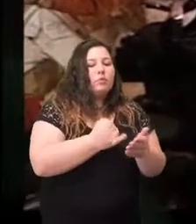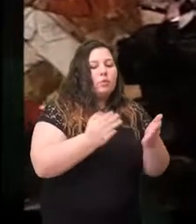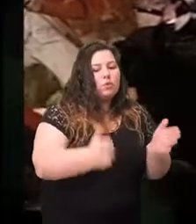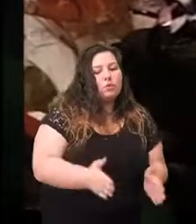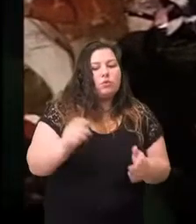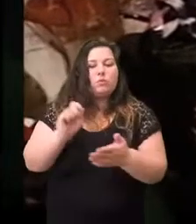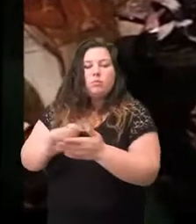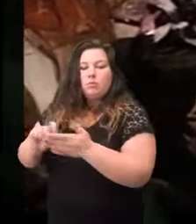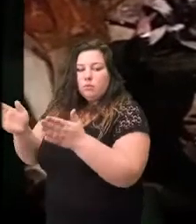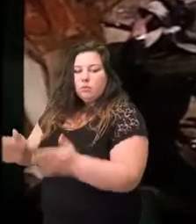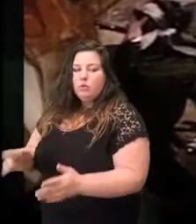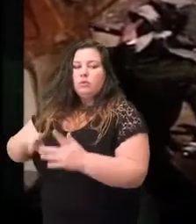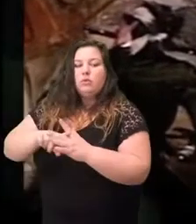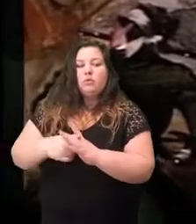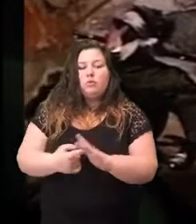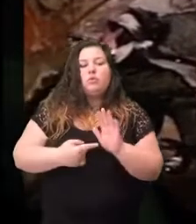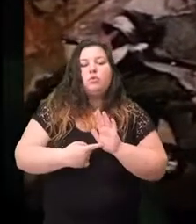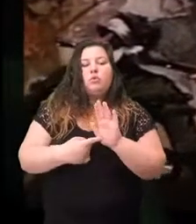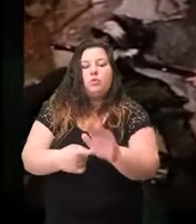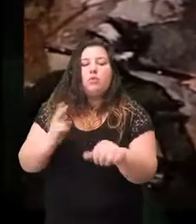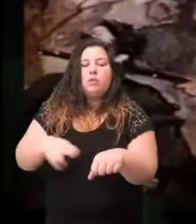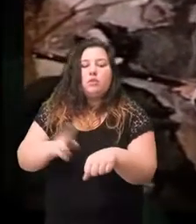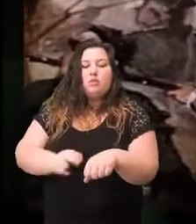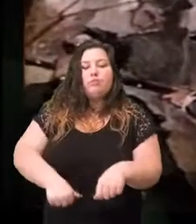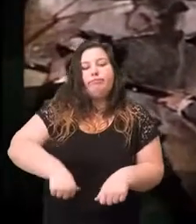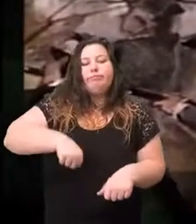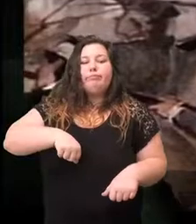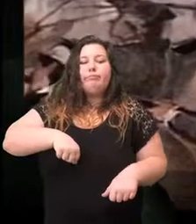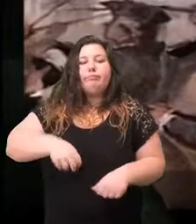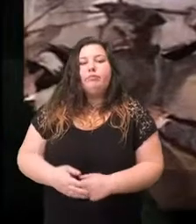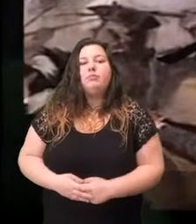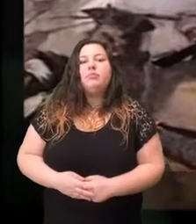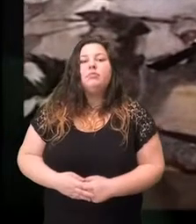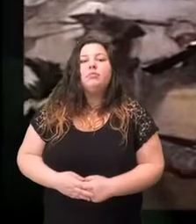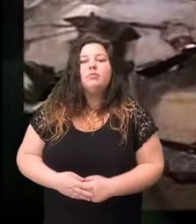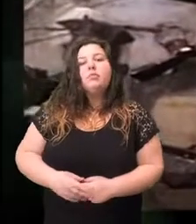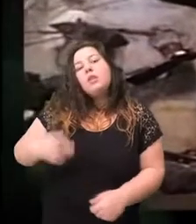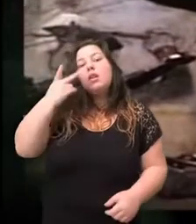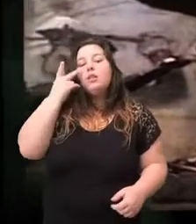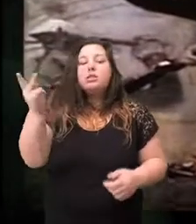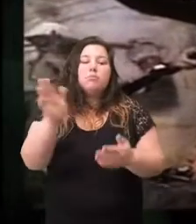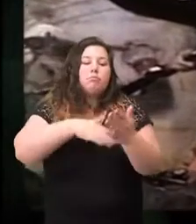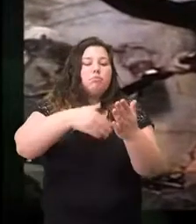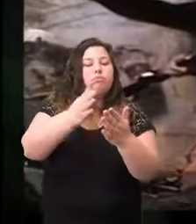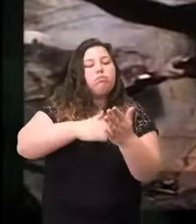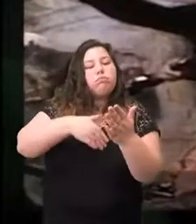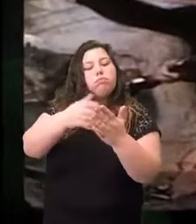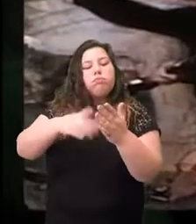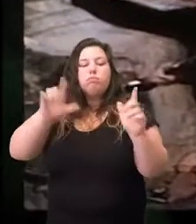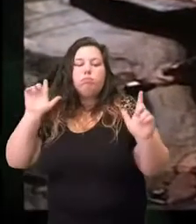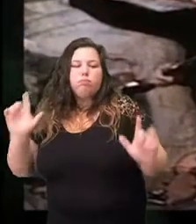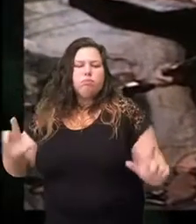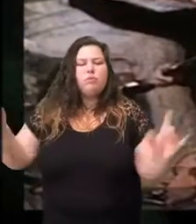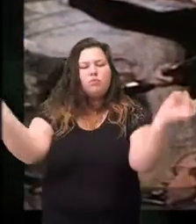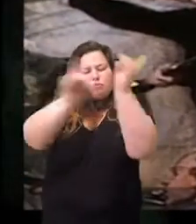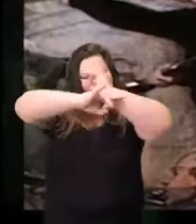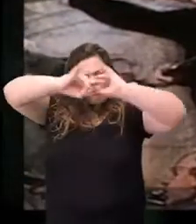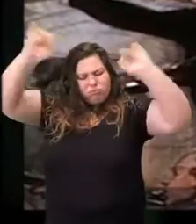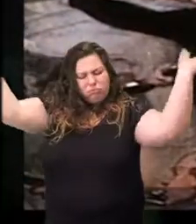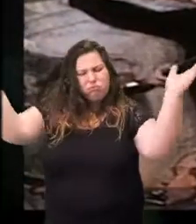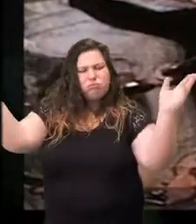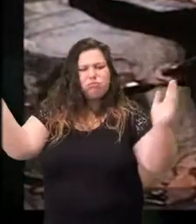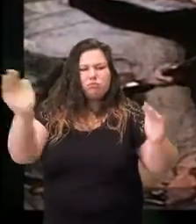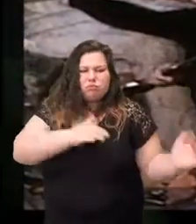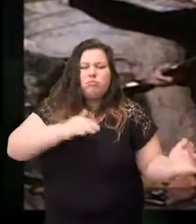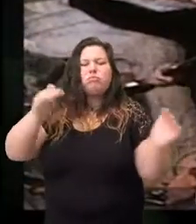artists and writers are the first to give expression to this nationalism they mythologize the revolution itself producing